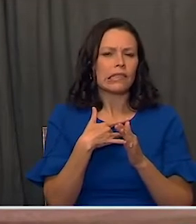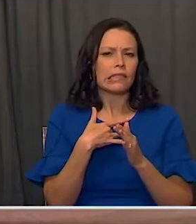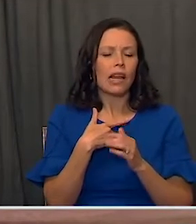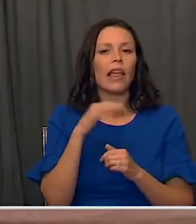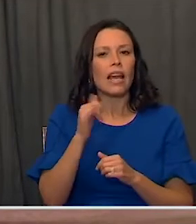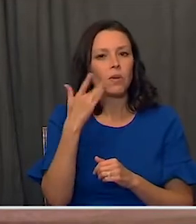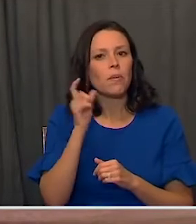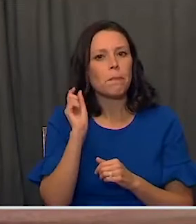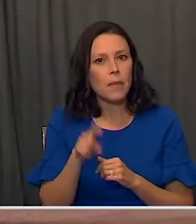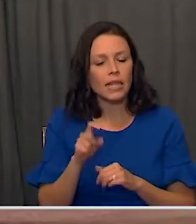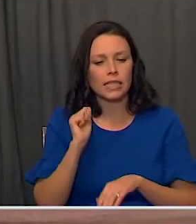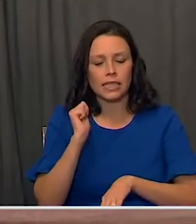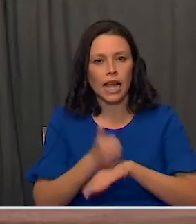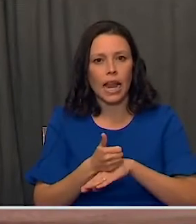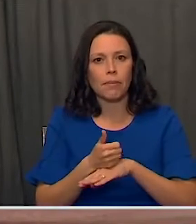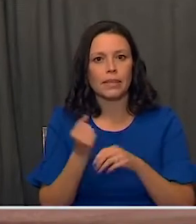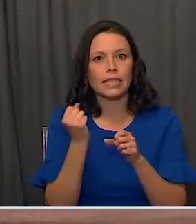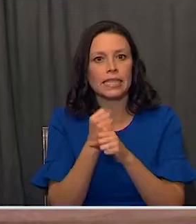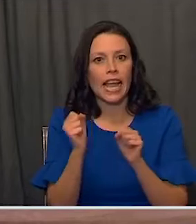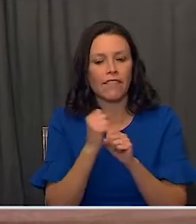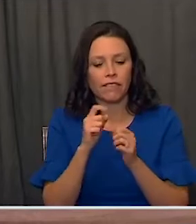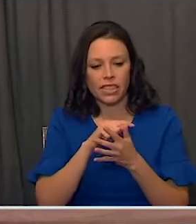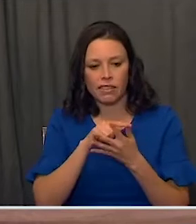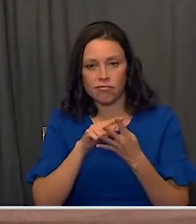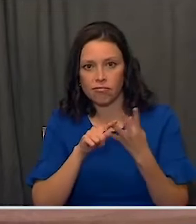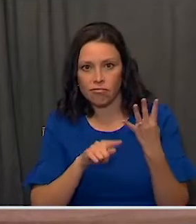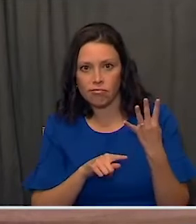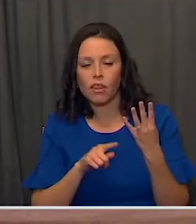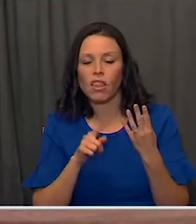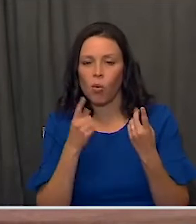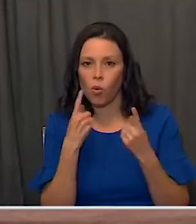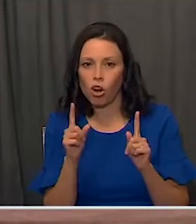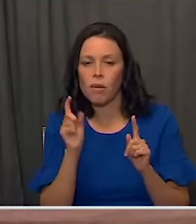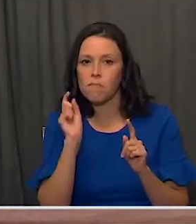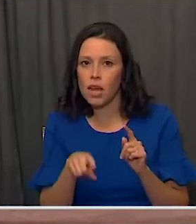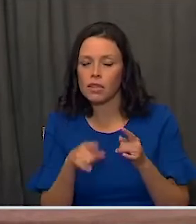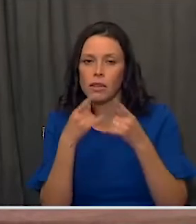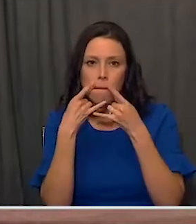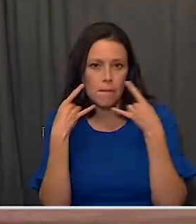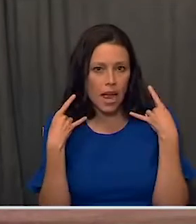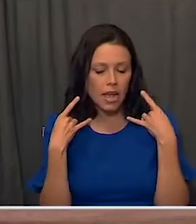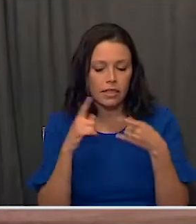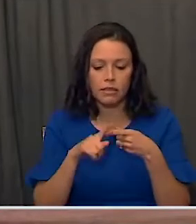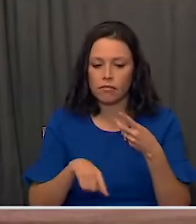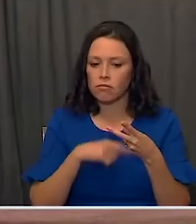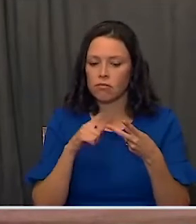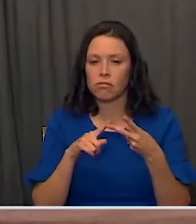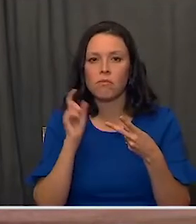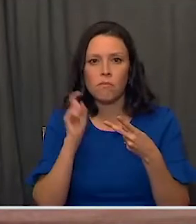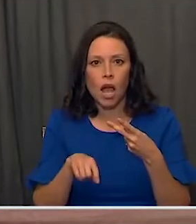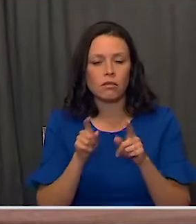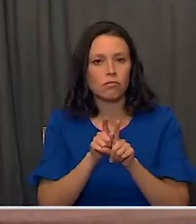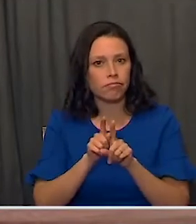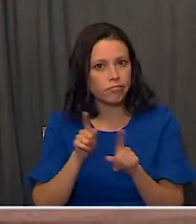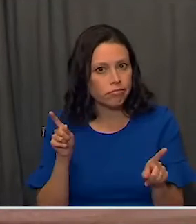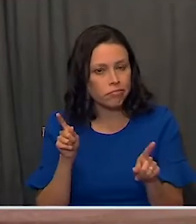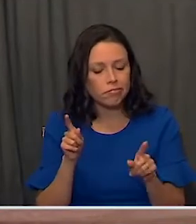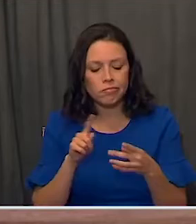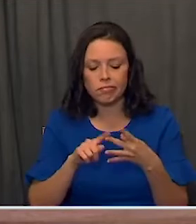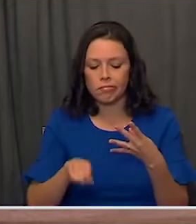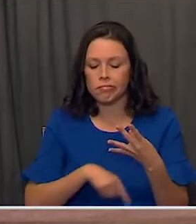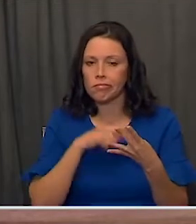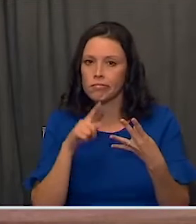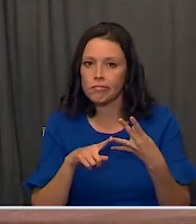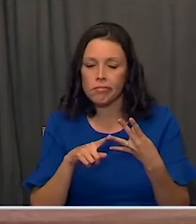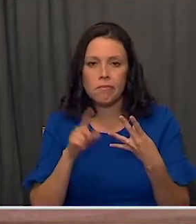why we must put into place the safety measures we know work. We must use masks. We must enforce social distancing.